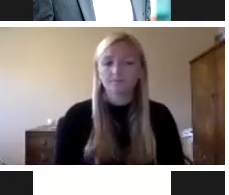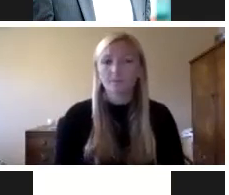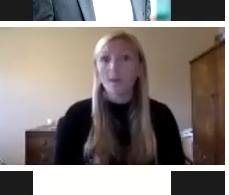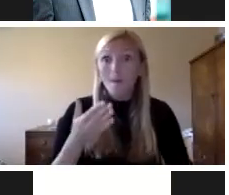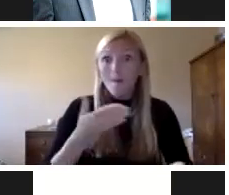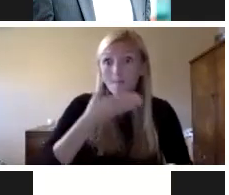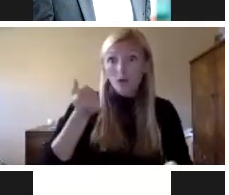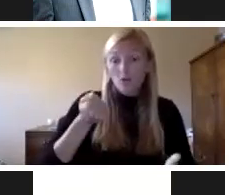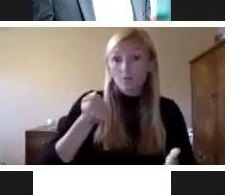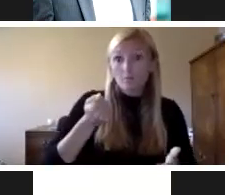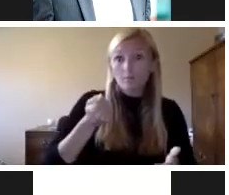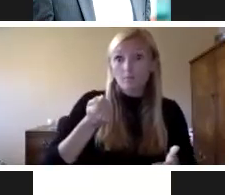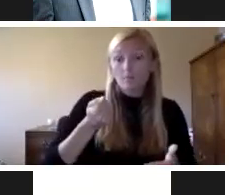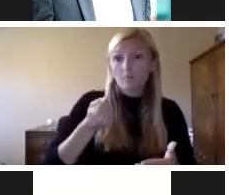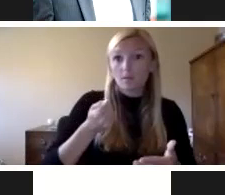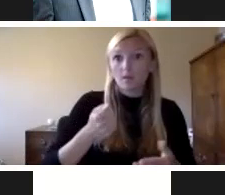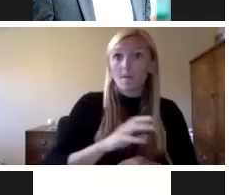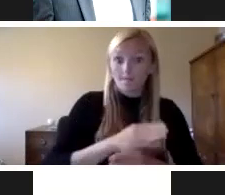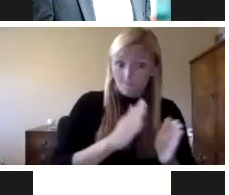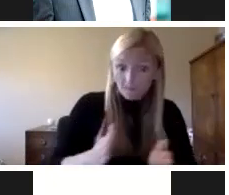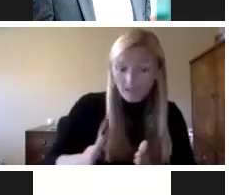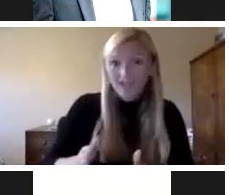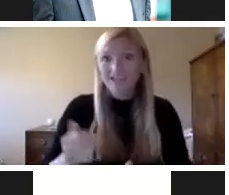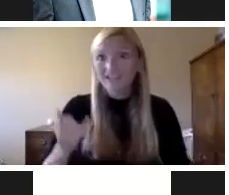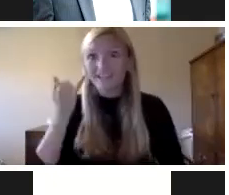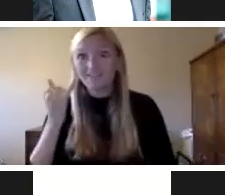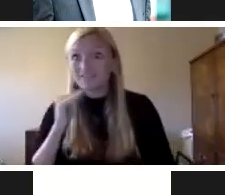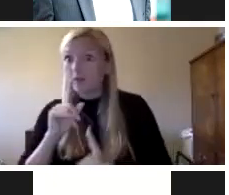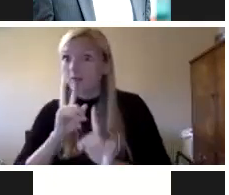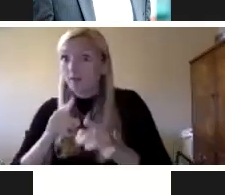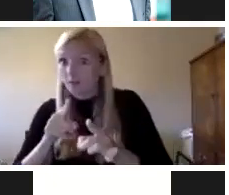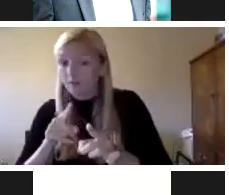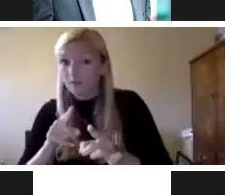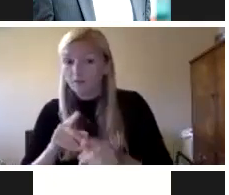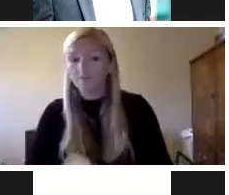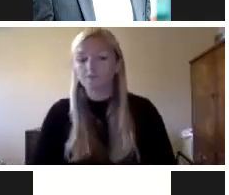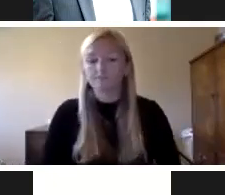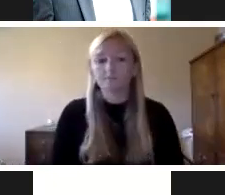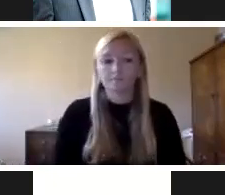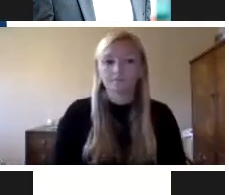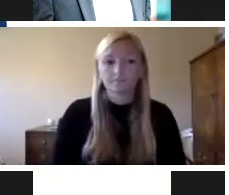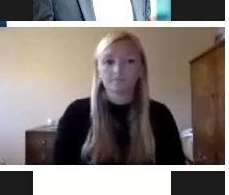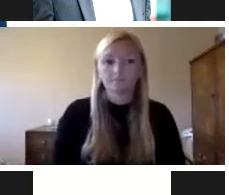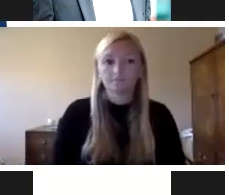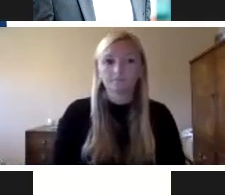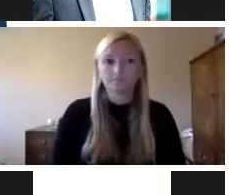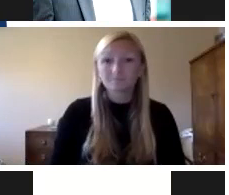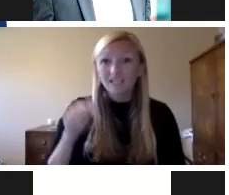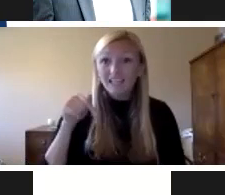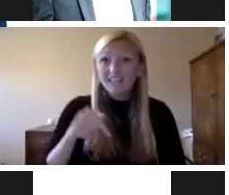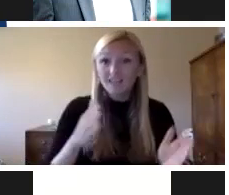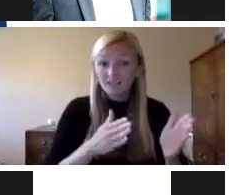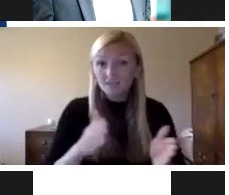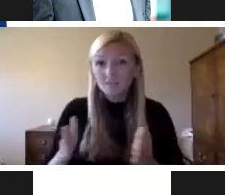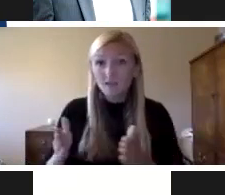be proactive than reactive. It's better to be responsive again than reactive. These types of plans I'll